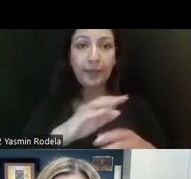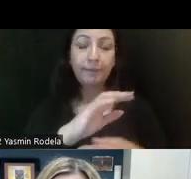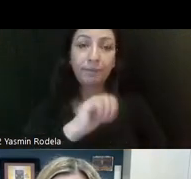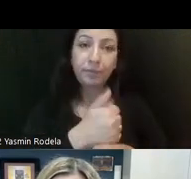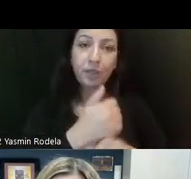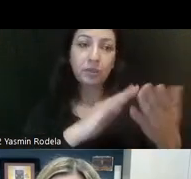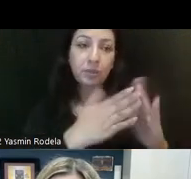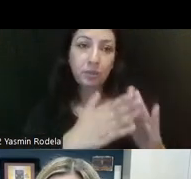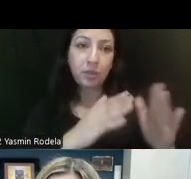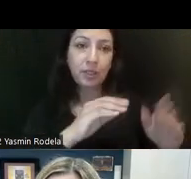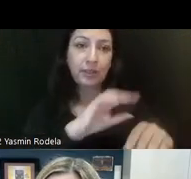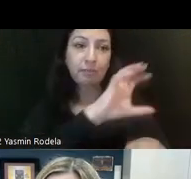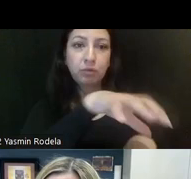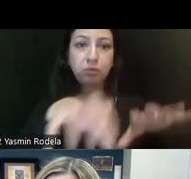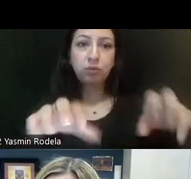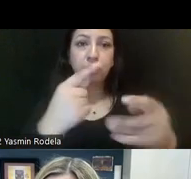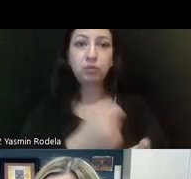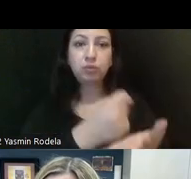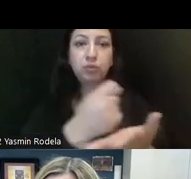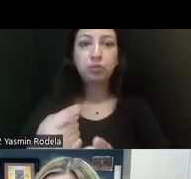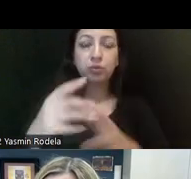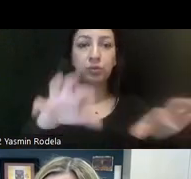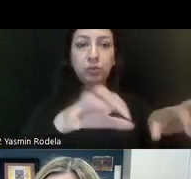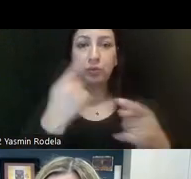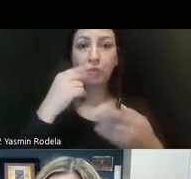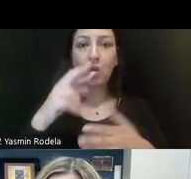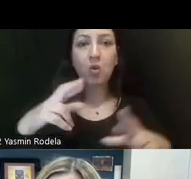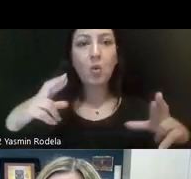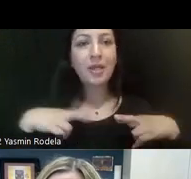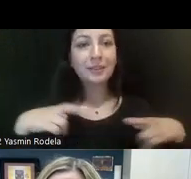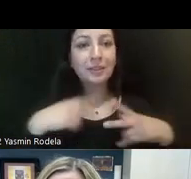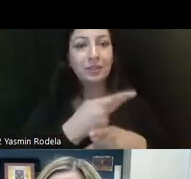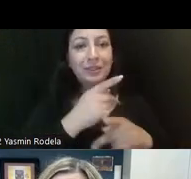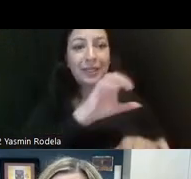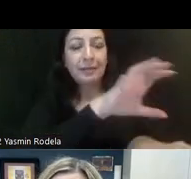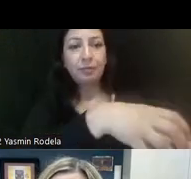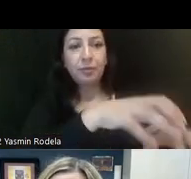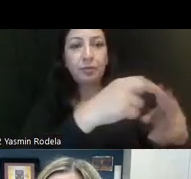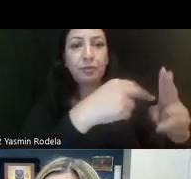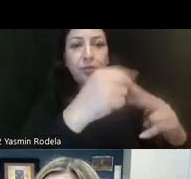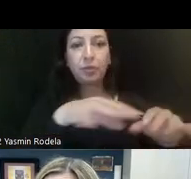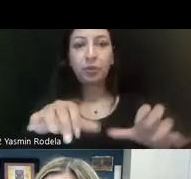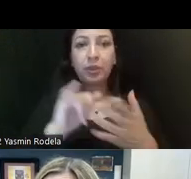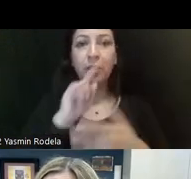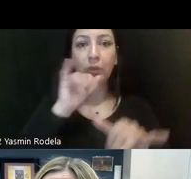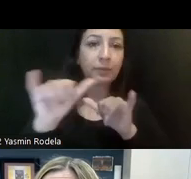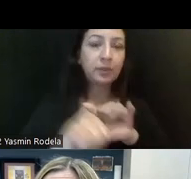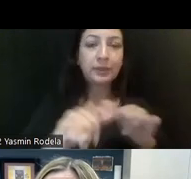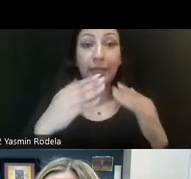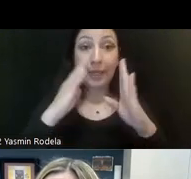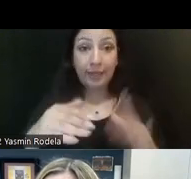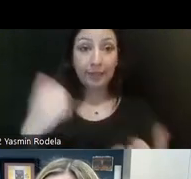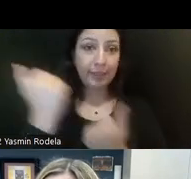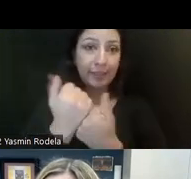uh, facilities, treatment facilities, as well as residential care settings, um, as well as permanent supportive housing. So